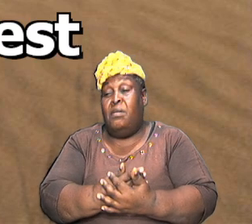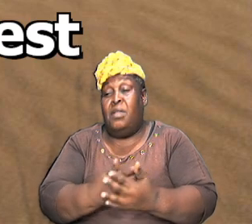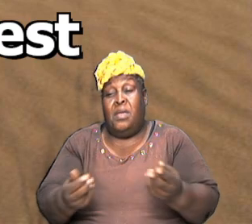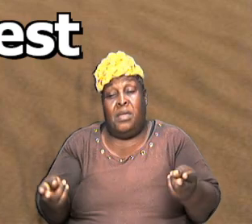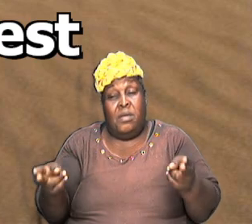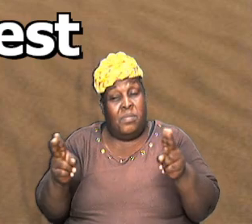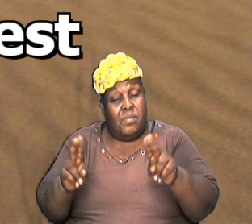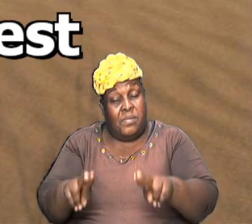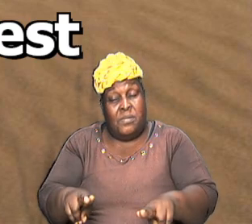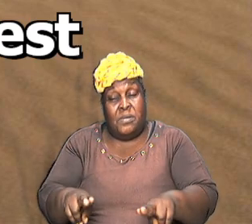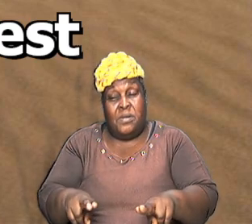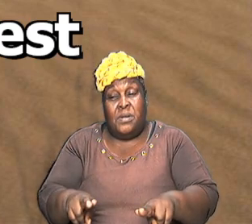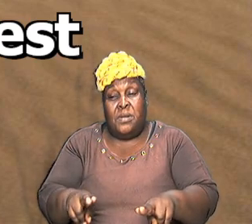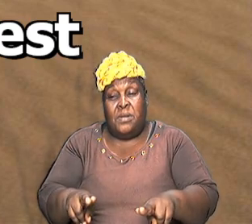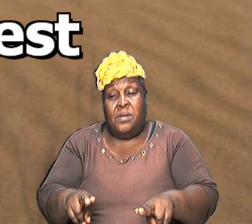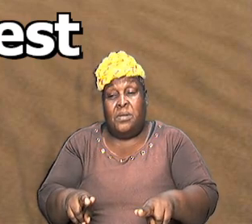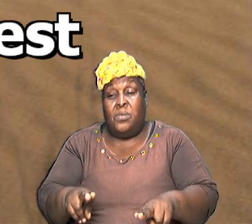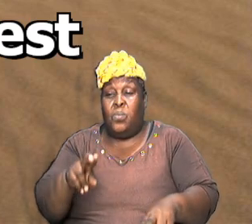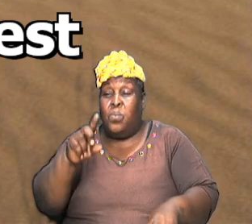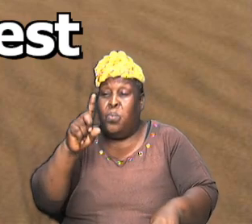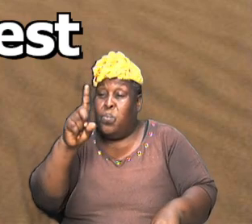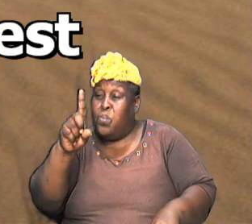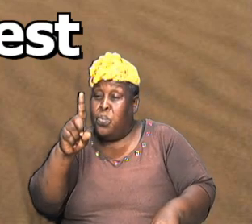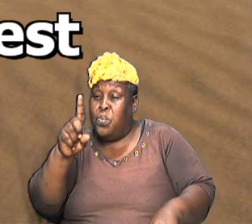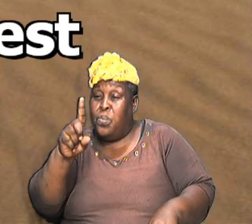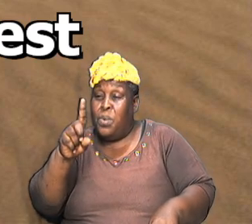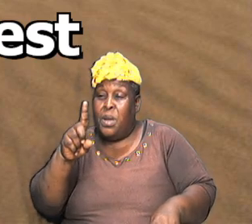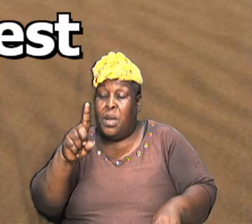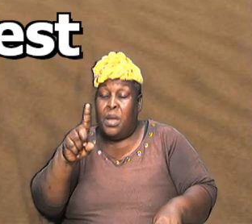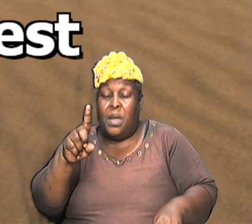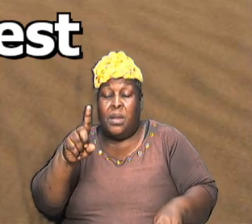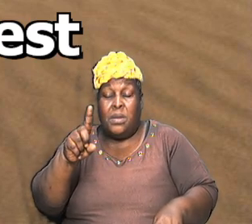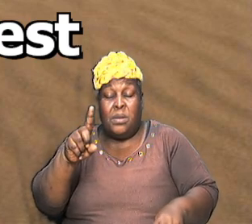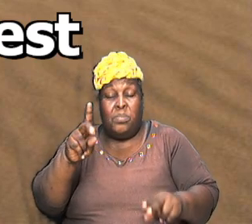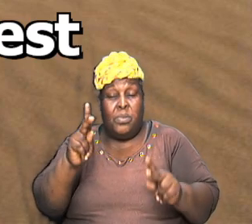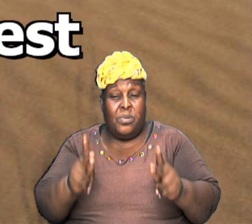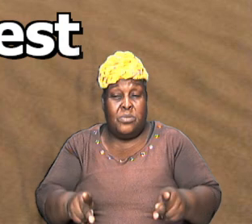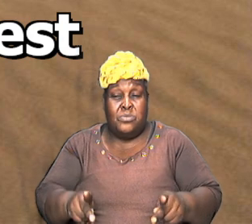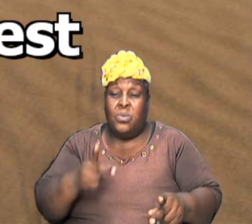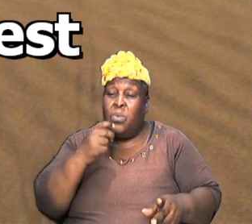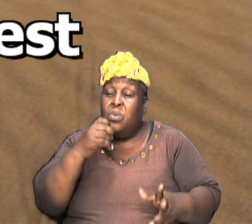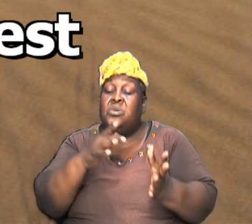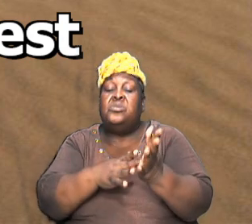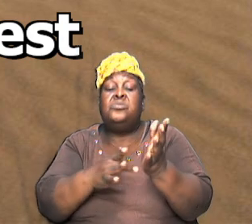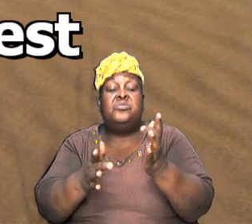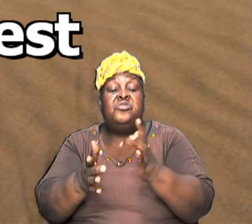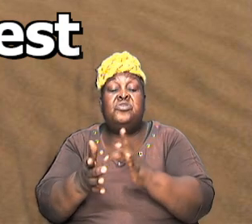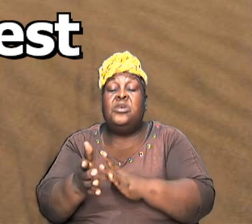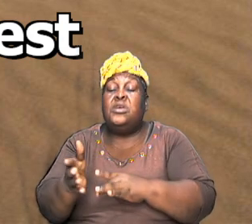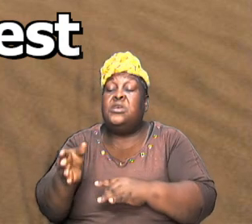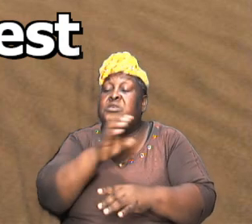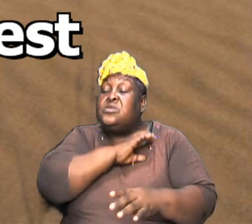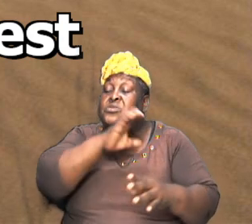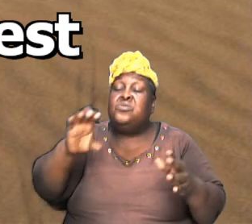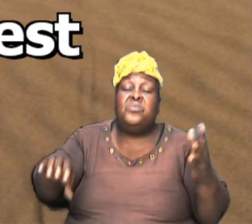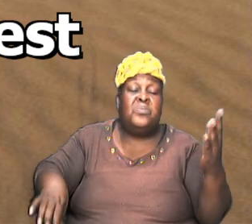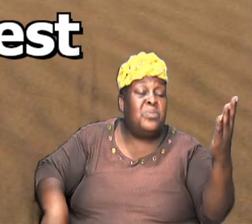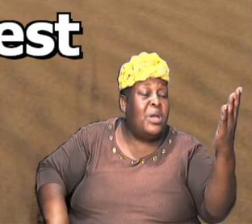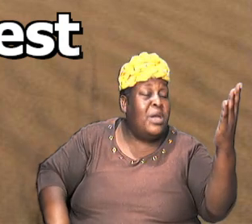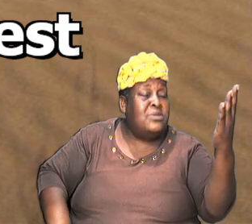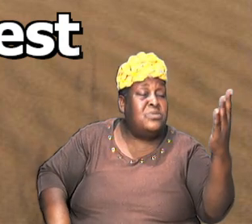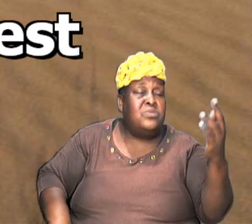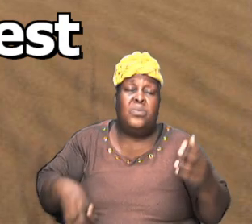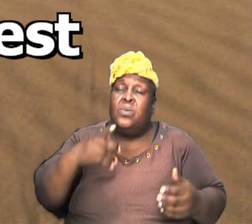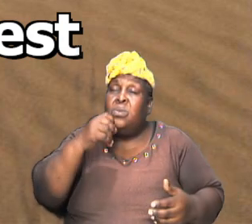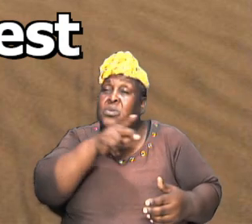happening with one individual who is Jesus the Christ who